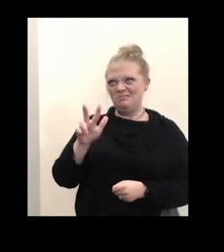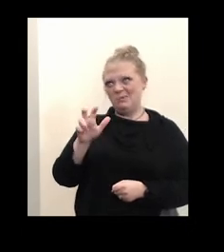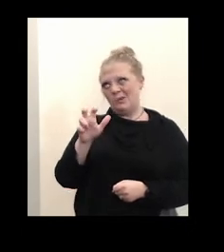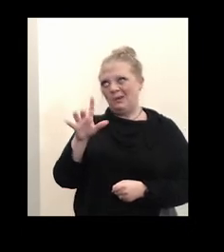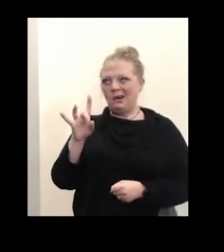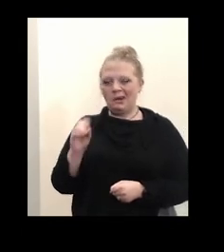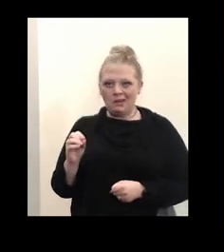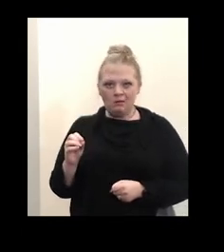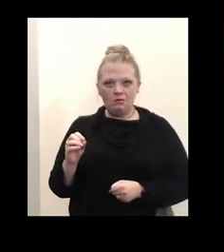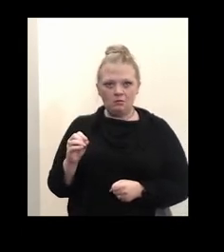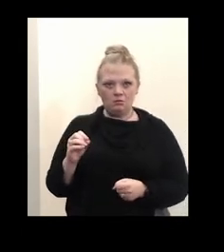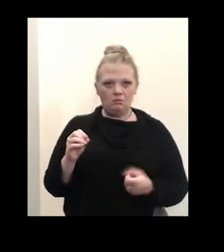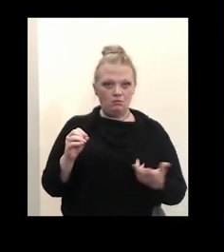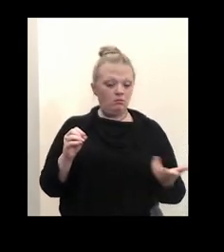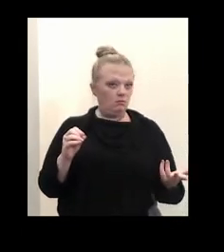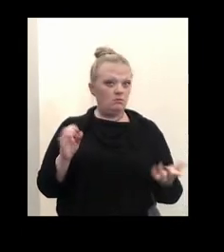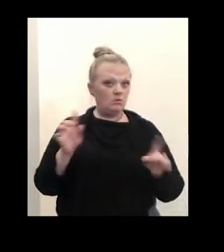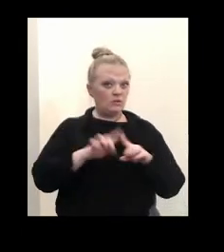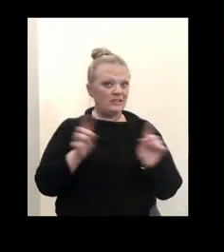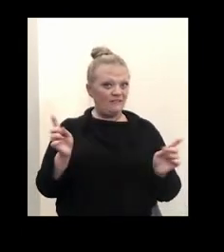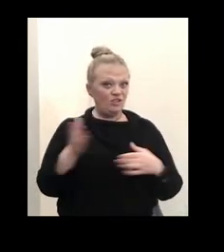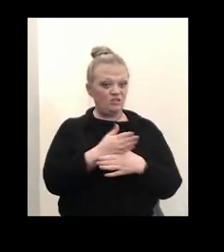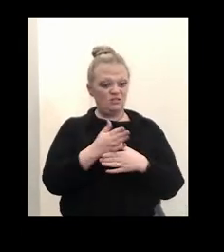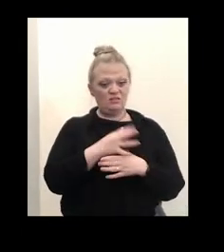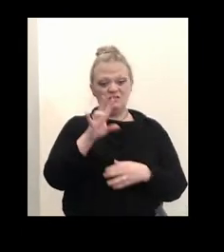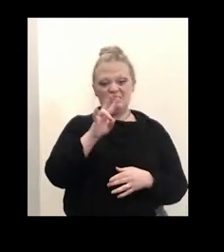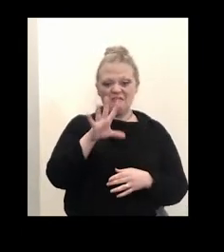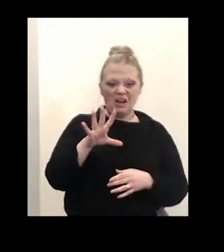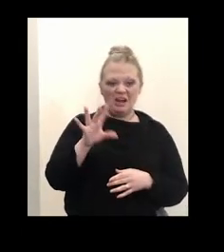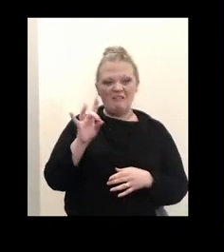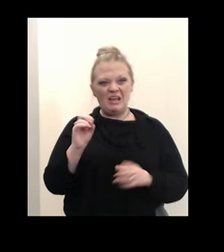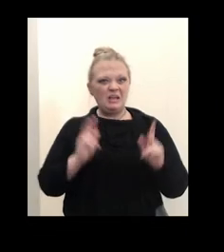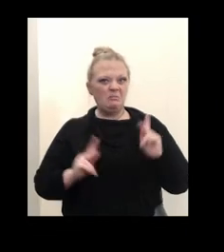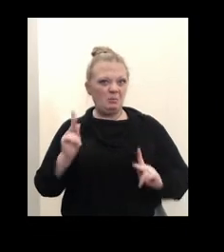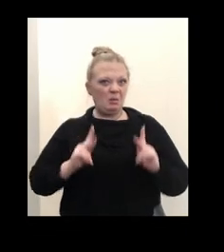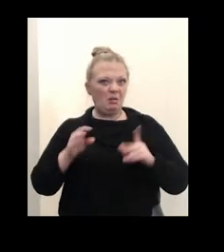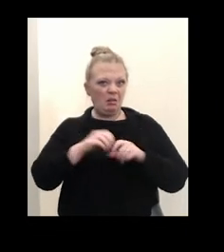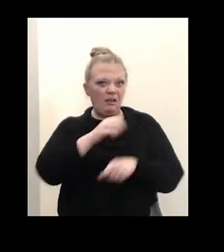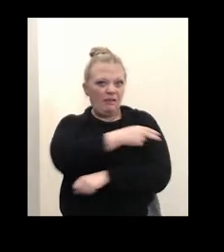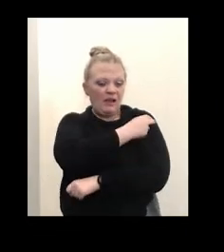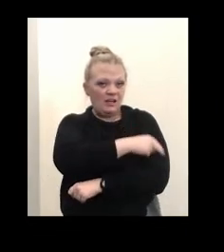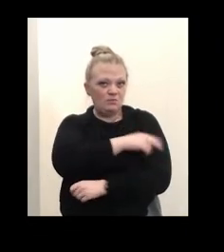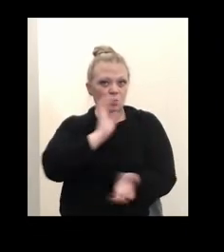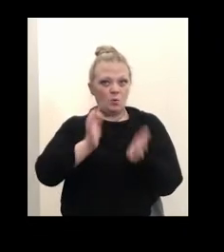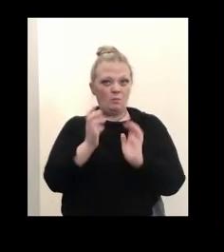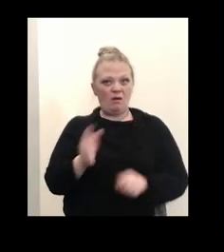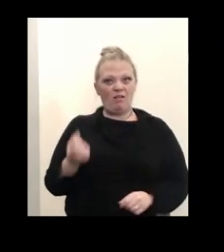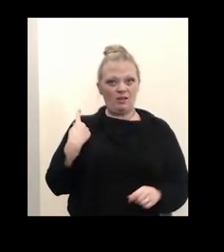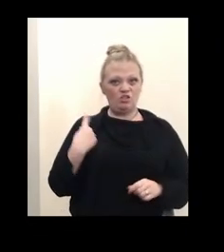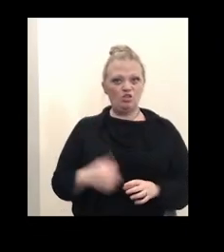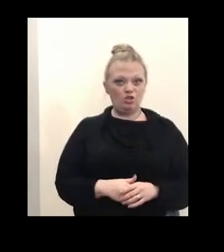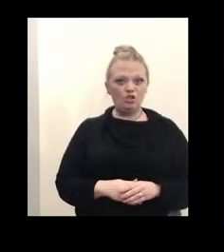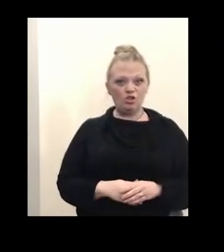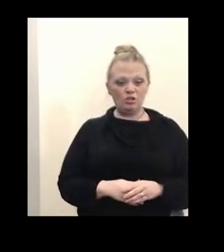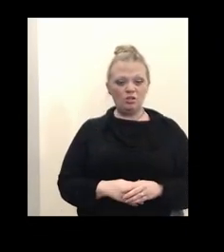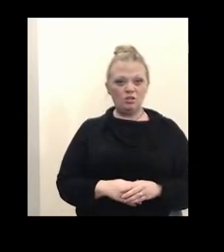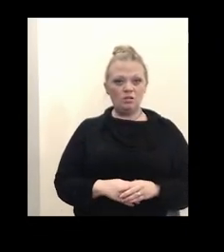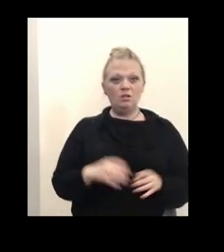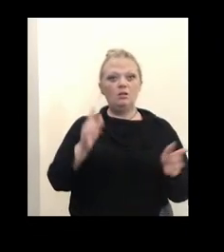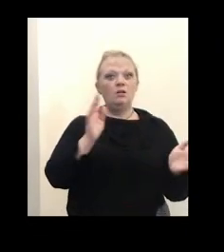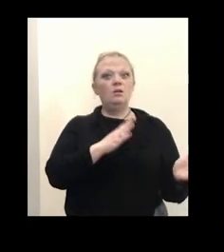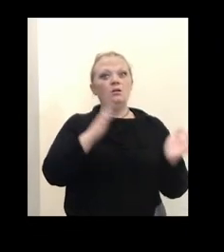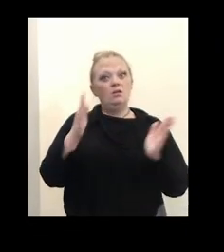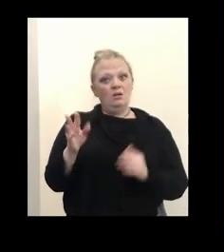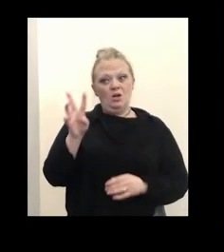there was a difference of about 75, 80 patients in Erie County hospitals compared to where we were last year. But when it comes to Western New York